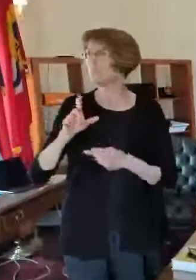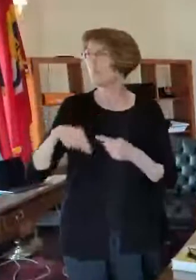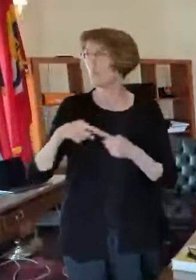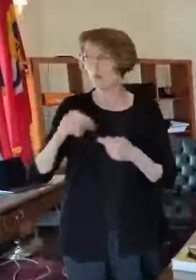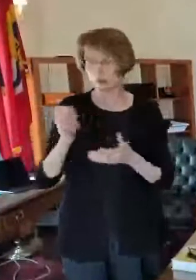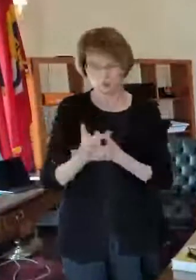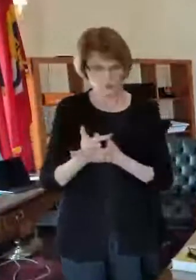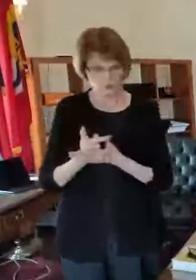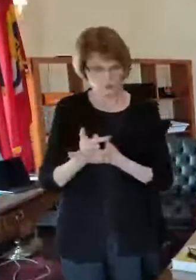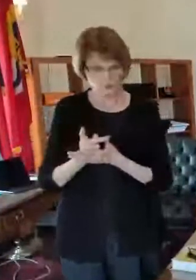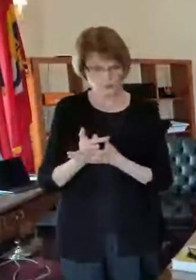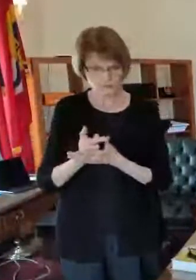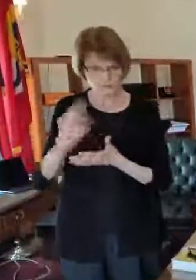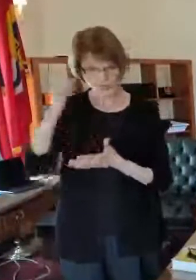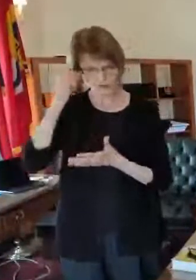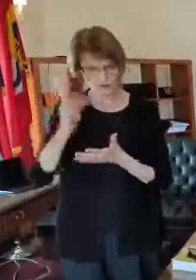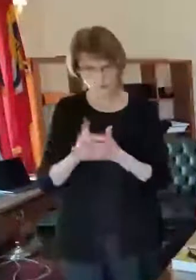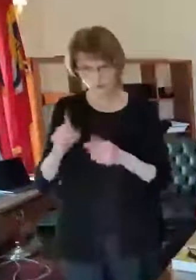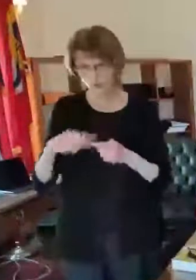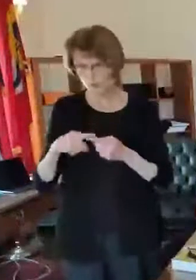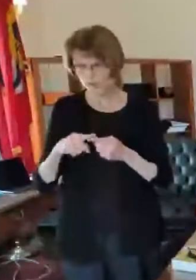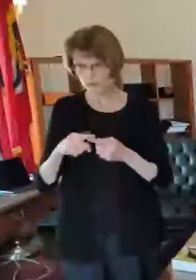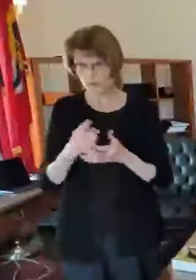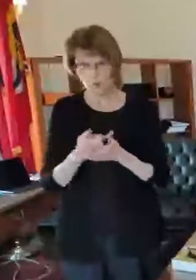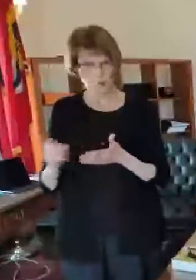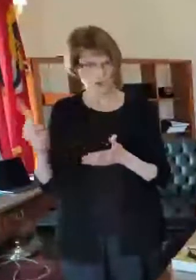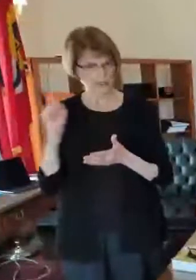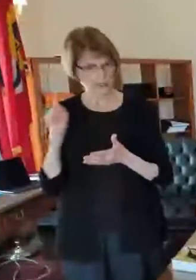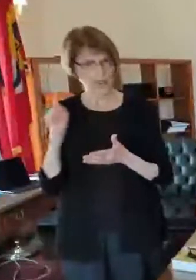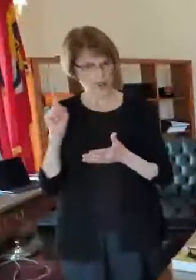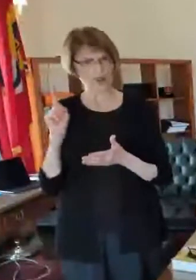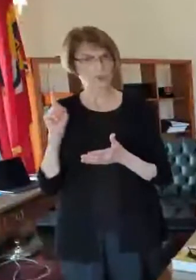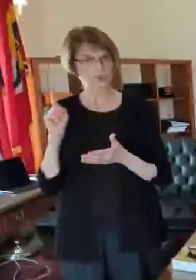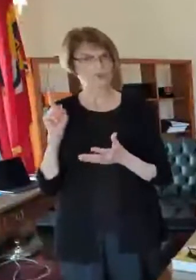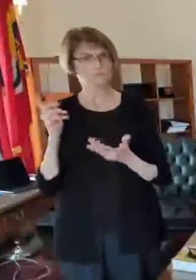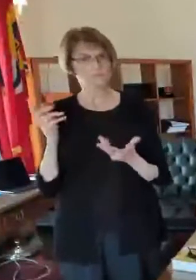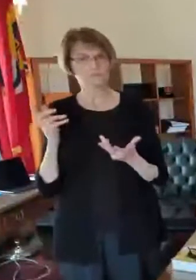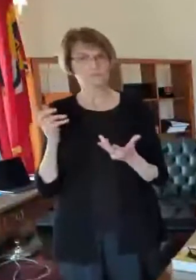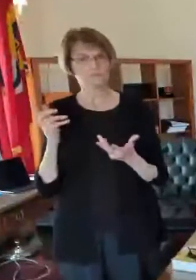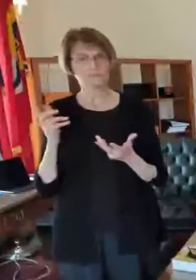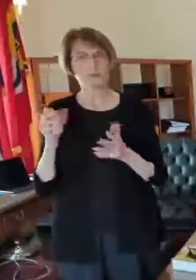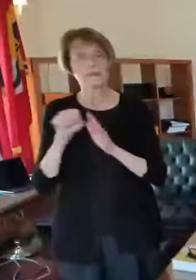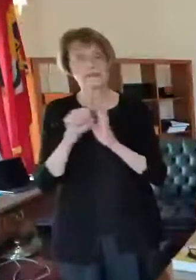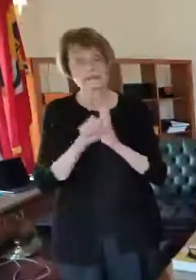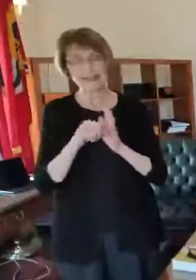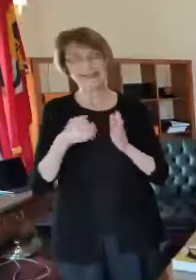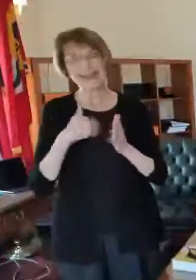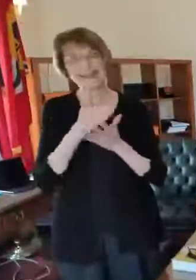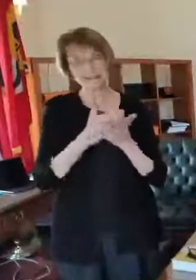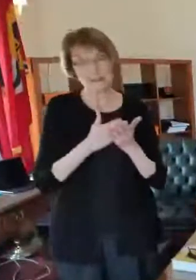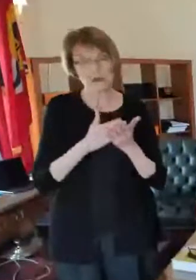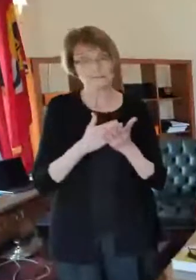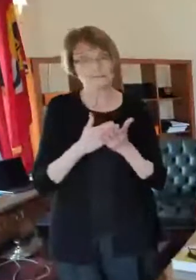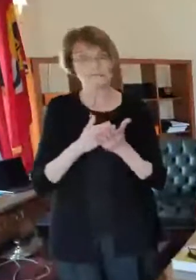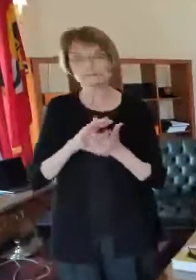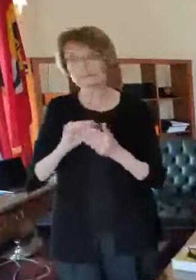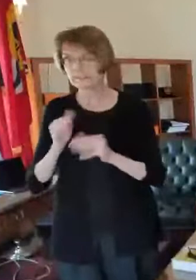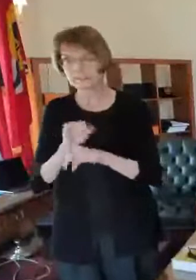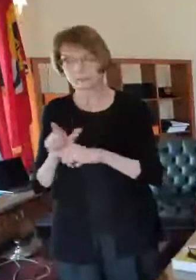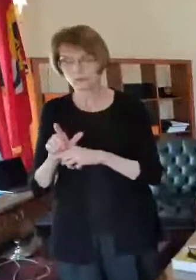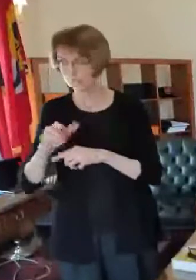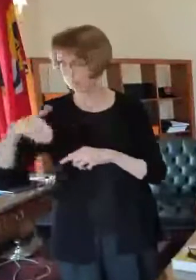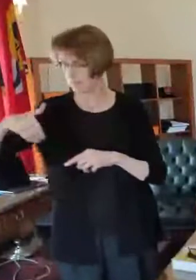it was or maybe tomorrow it was just just approved the state does have some we don't have any yet but we'll get some